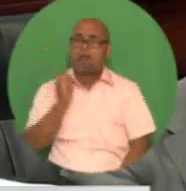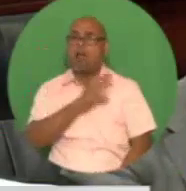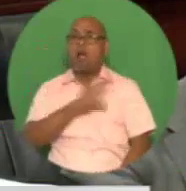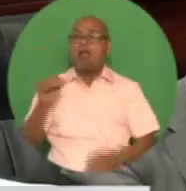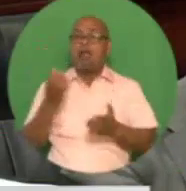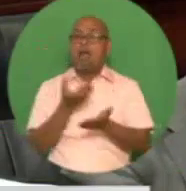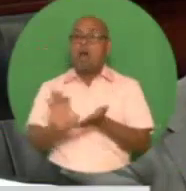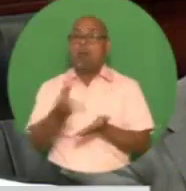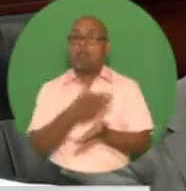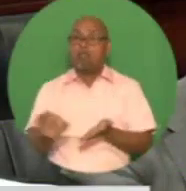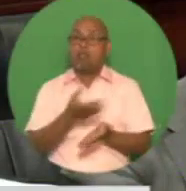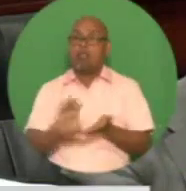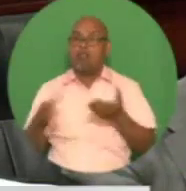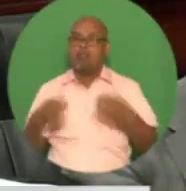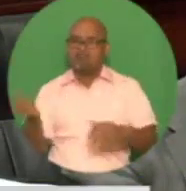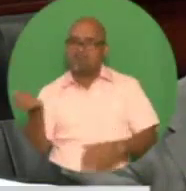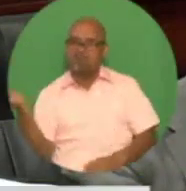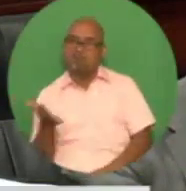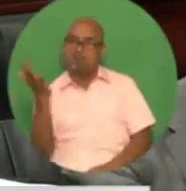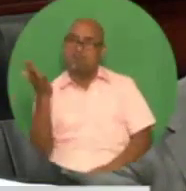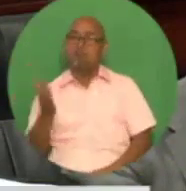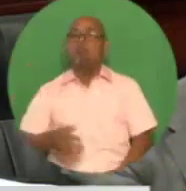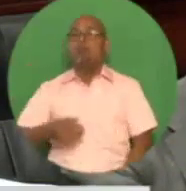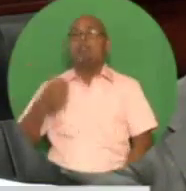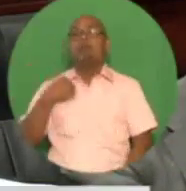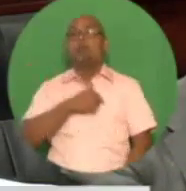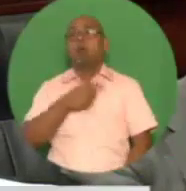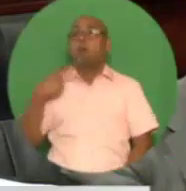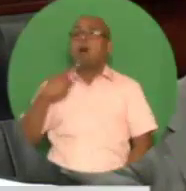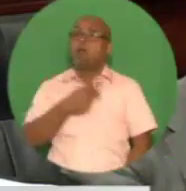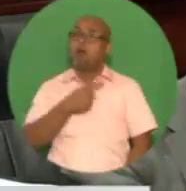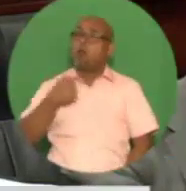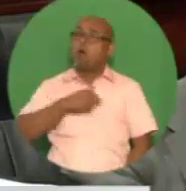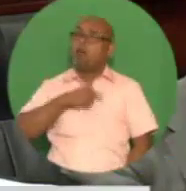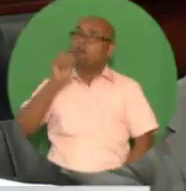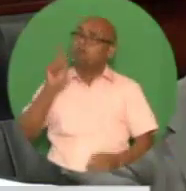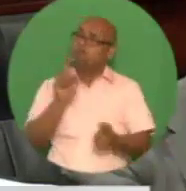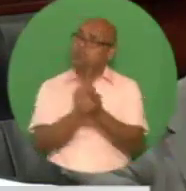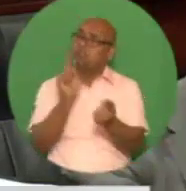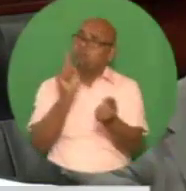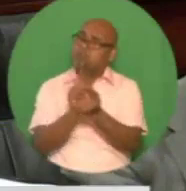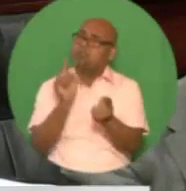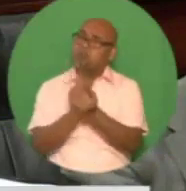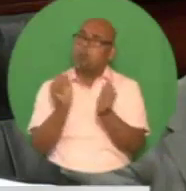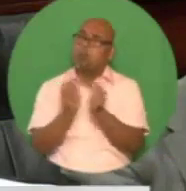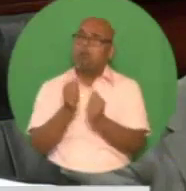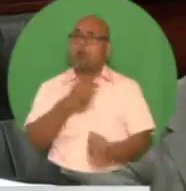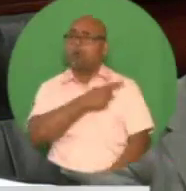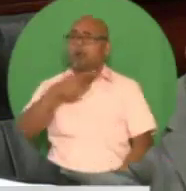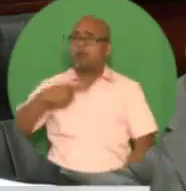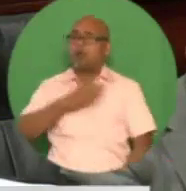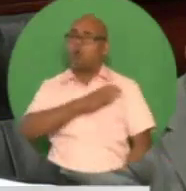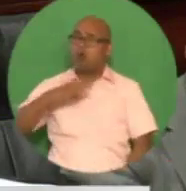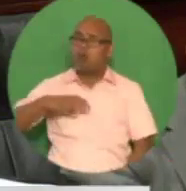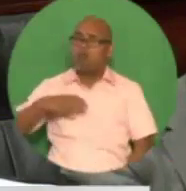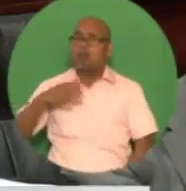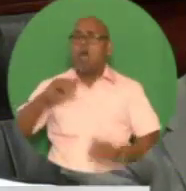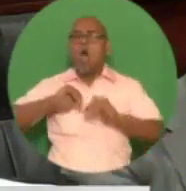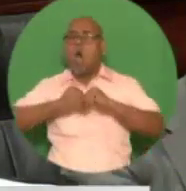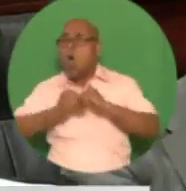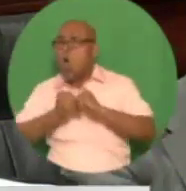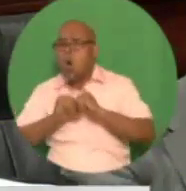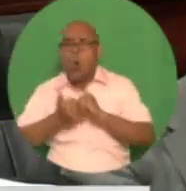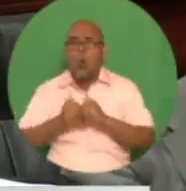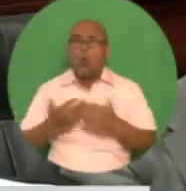recently to the Parliament, we have made significant progress in the meetings of the Parliamentary Committee, appointed to consider the Gambling, Gaming, and Betting Bill